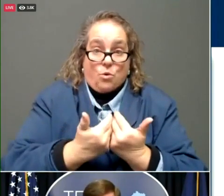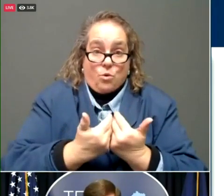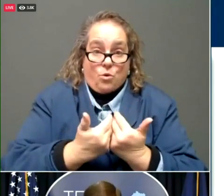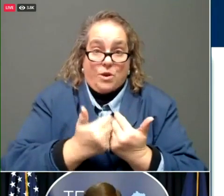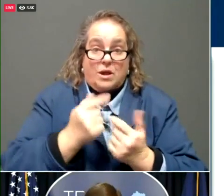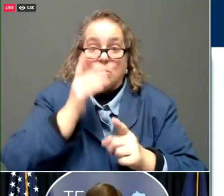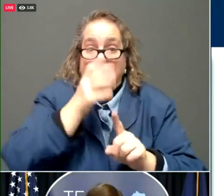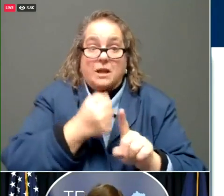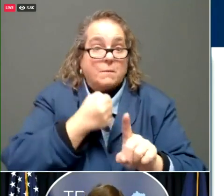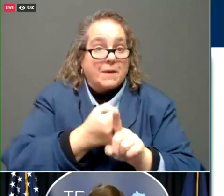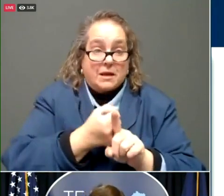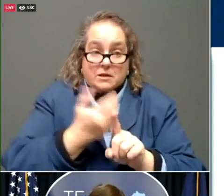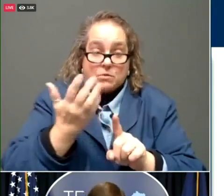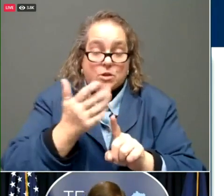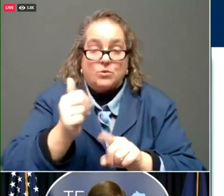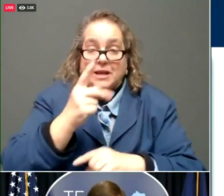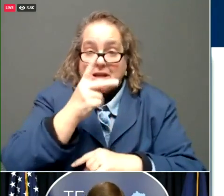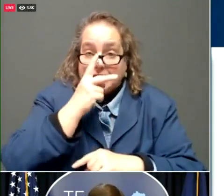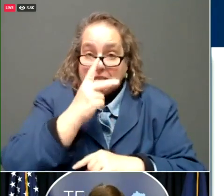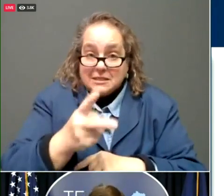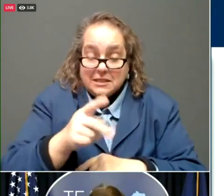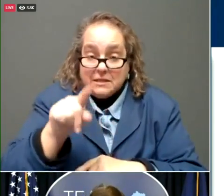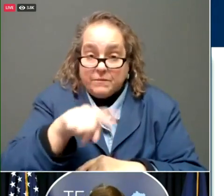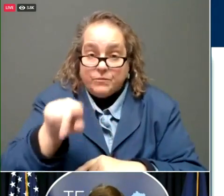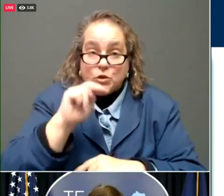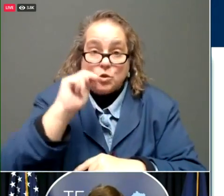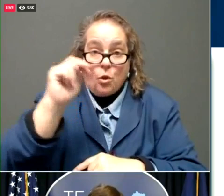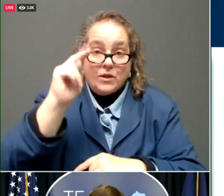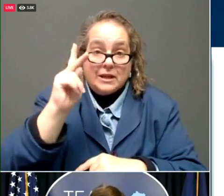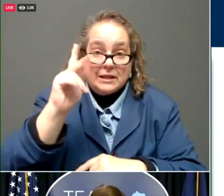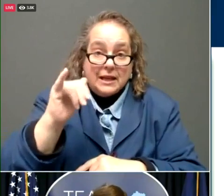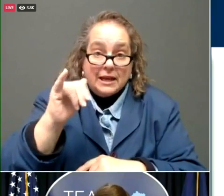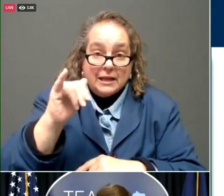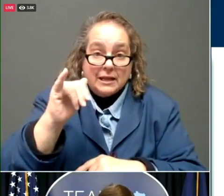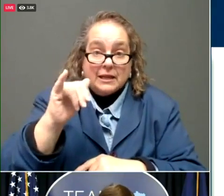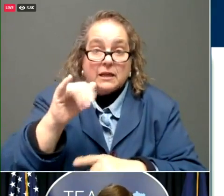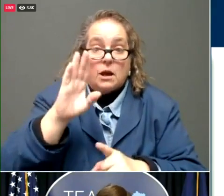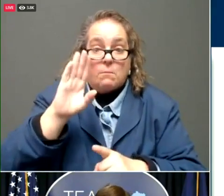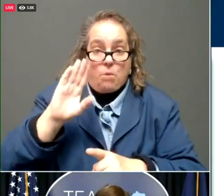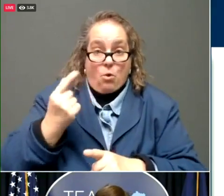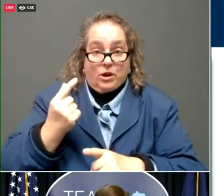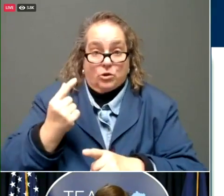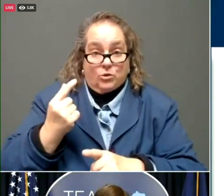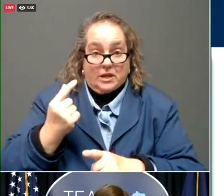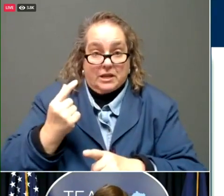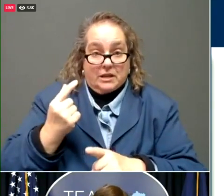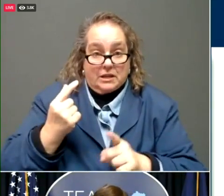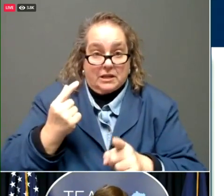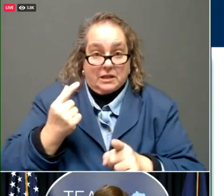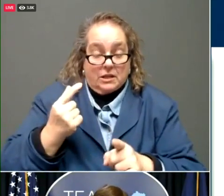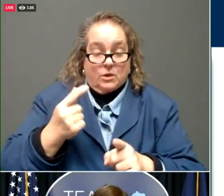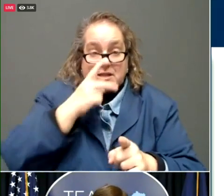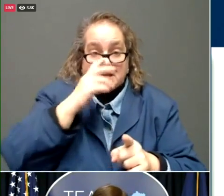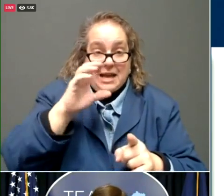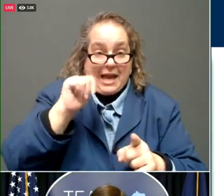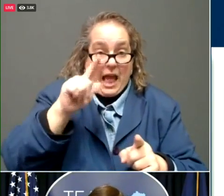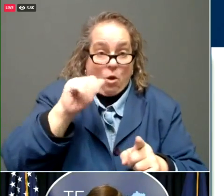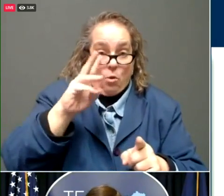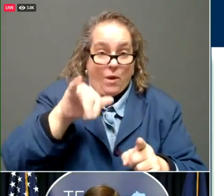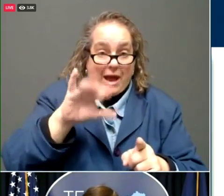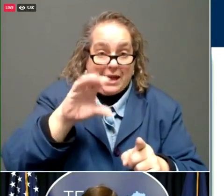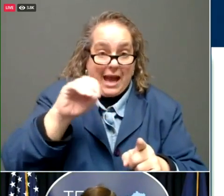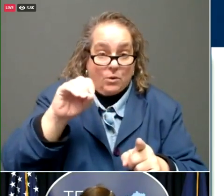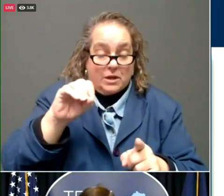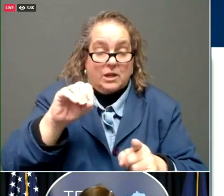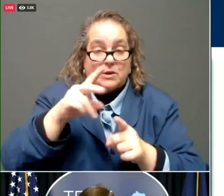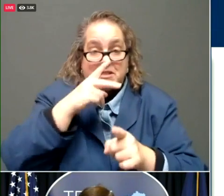it. You can see northern Kentucky. You can see Bowling Green. You can see Callaway County. You can see